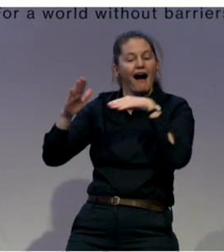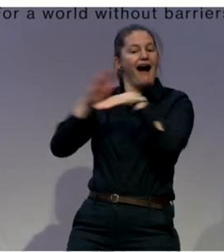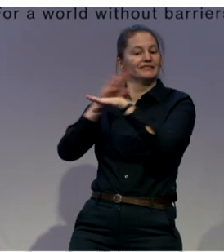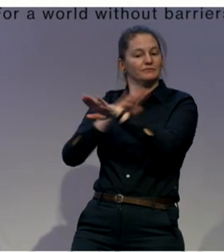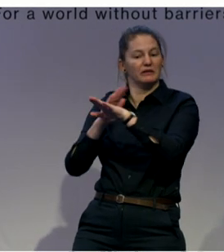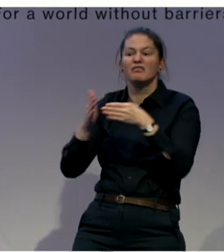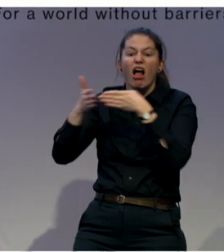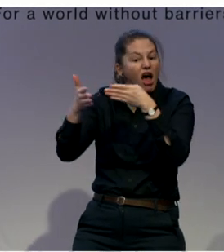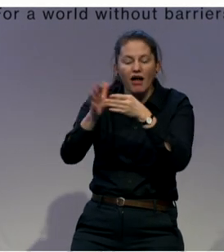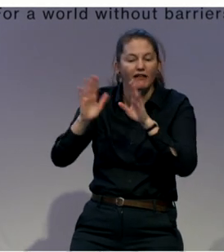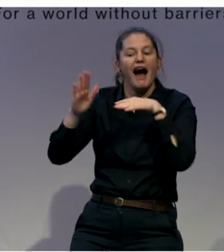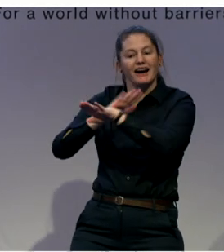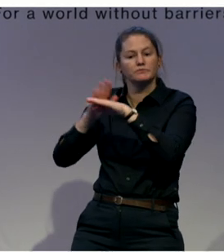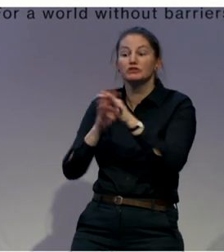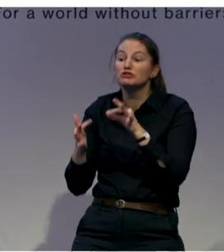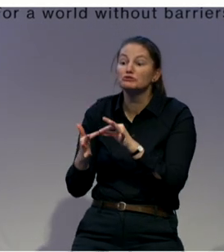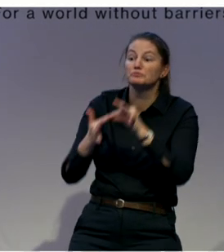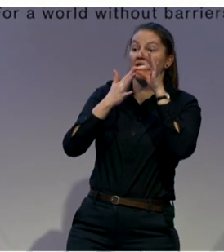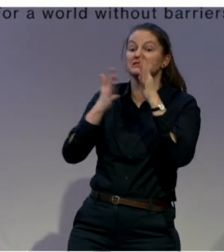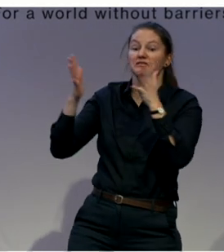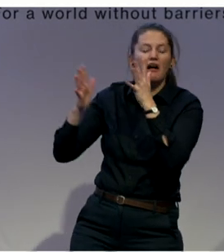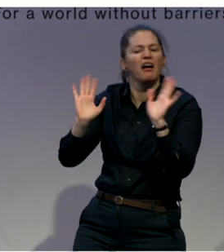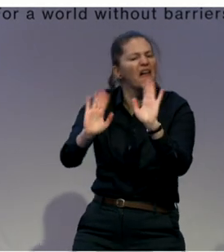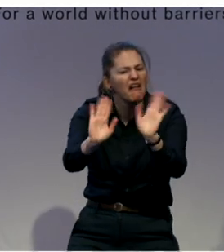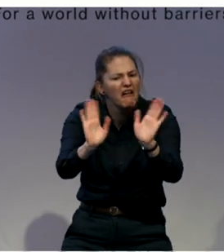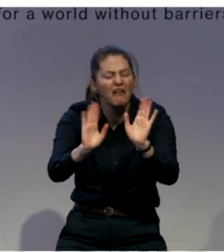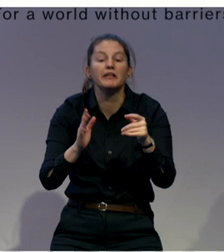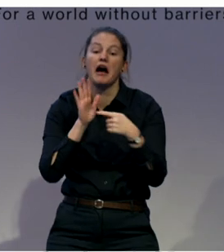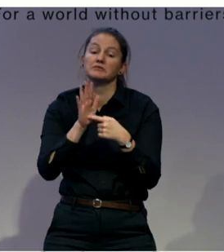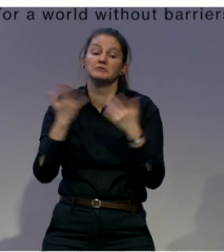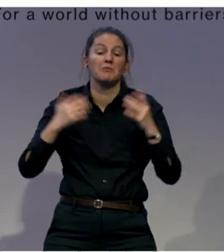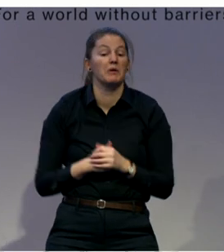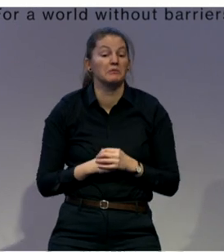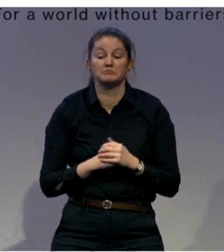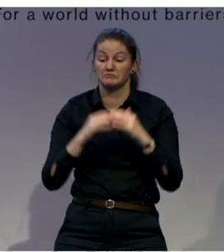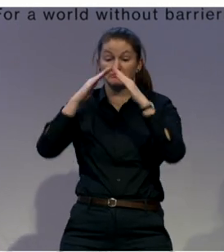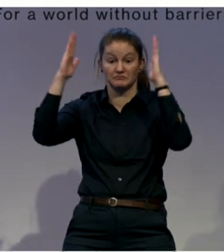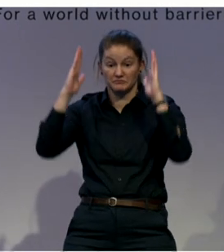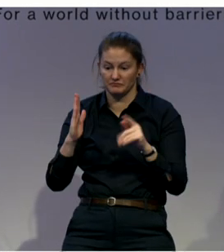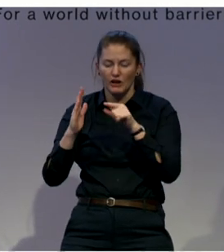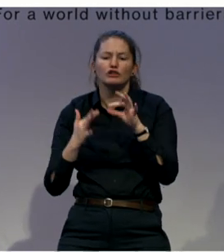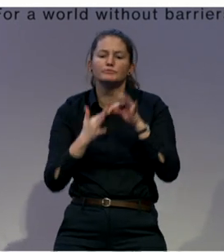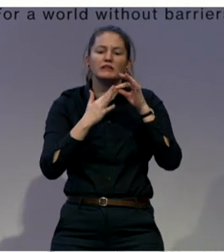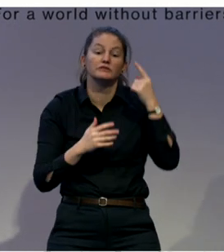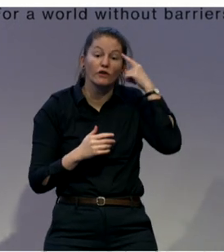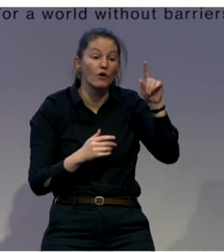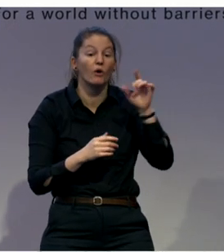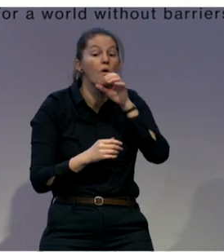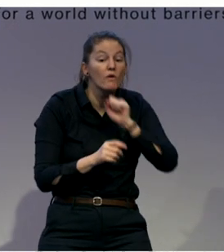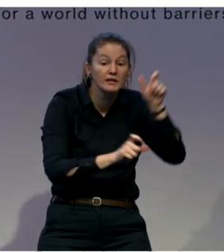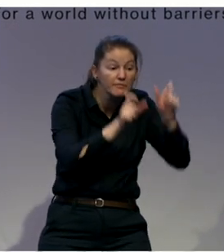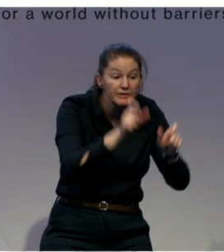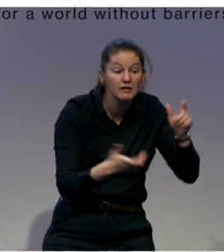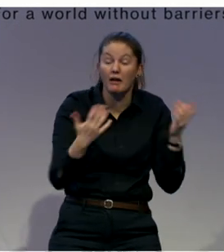oh, no, these are service flats. These are especially for old people or these are especially for large families or whatever. But like mainstream